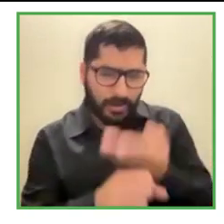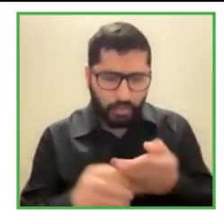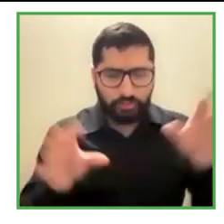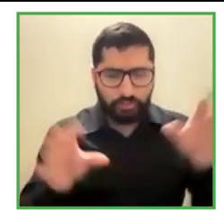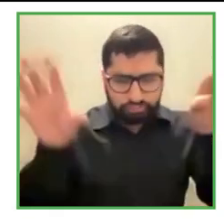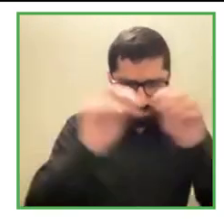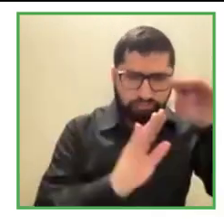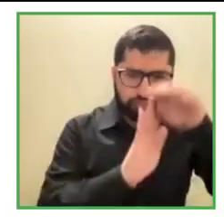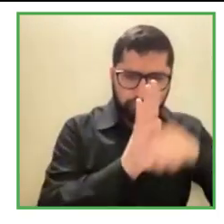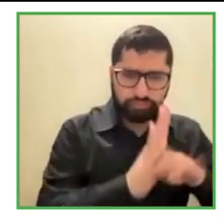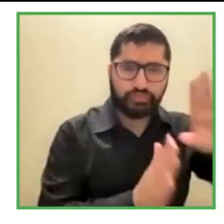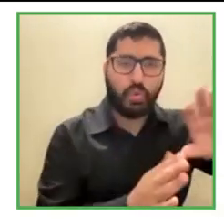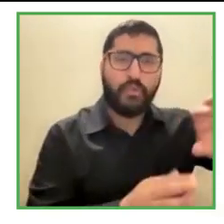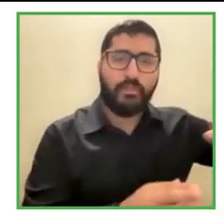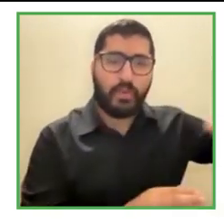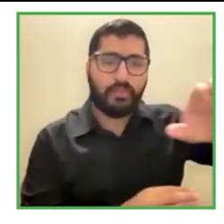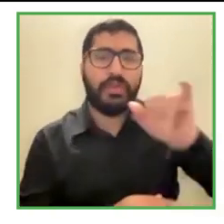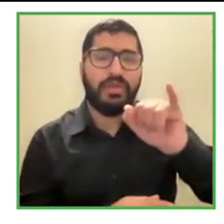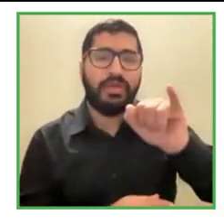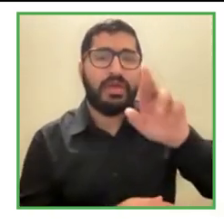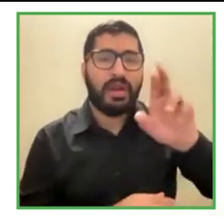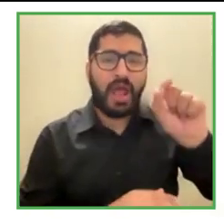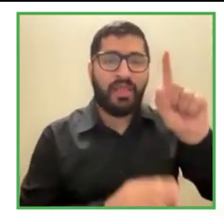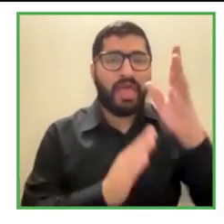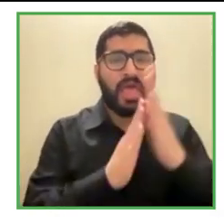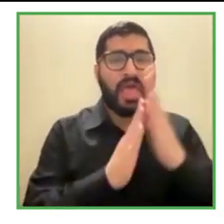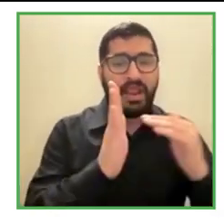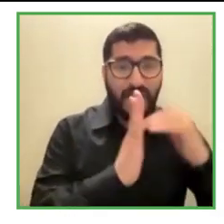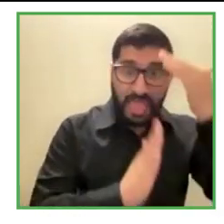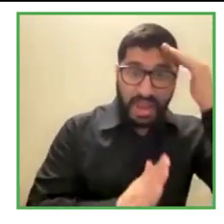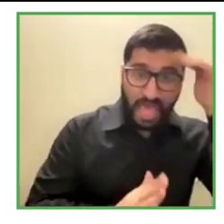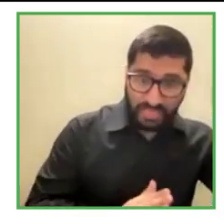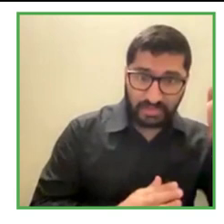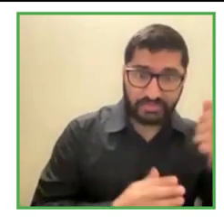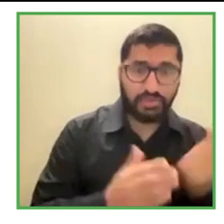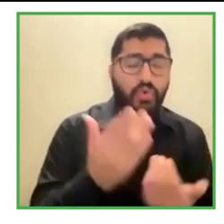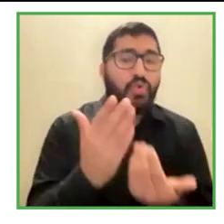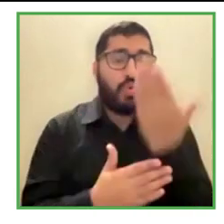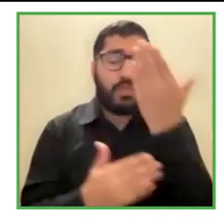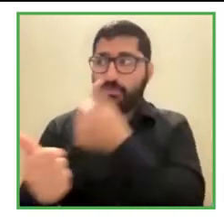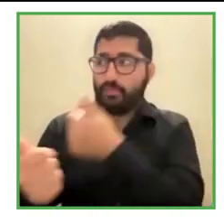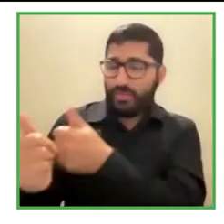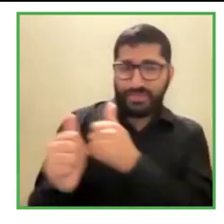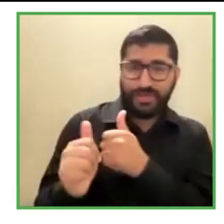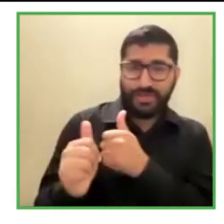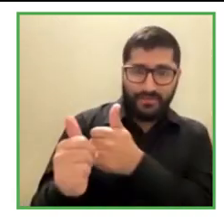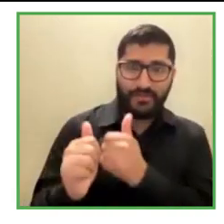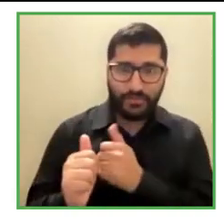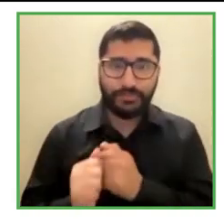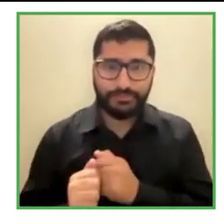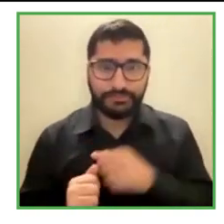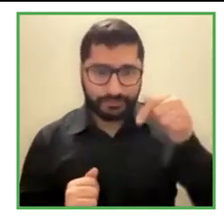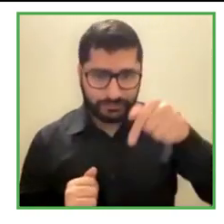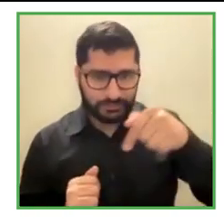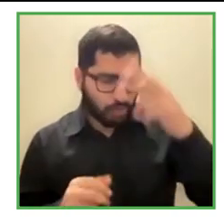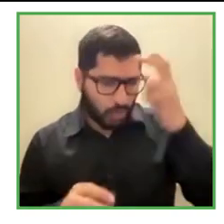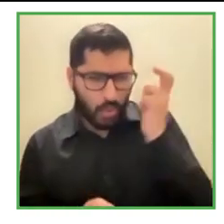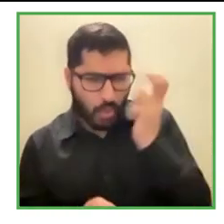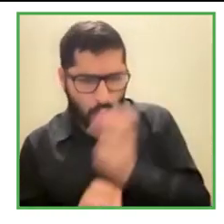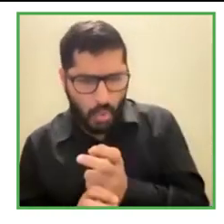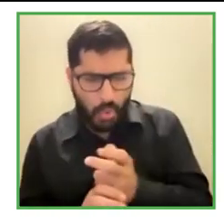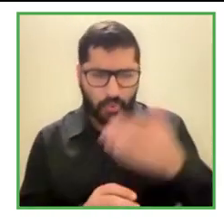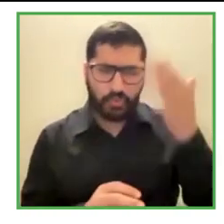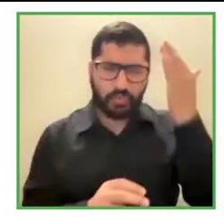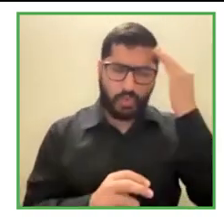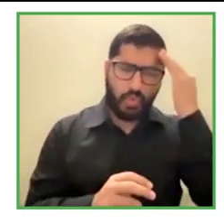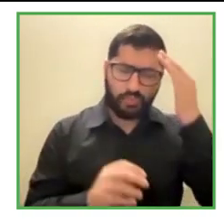difficult because we've had 10 years experience in how to partner with the right organizations in each